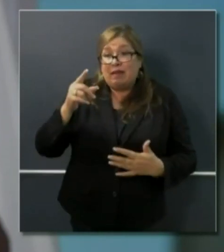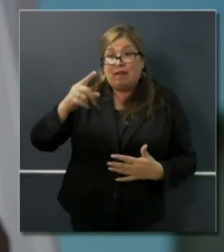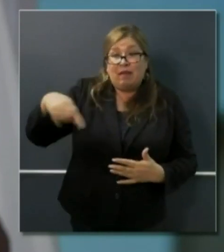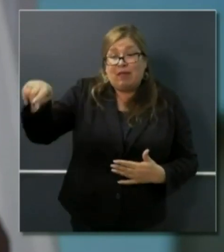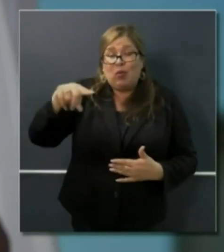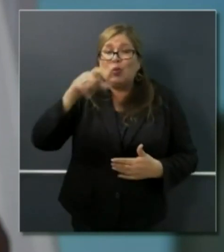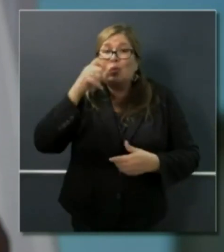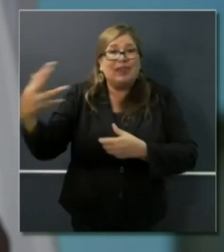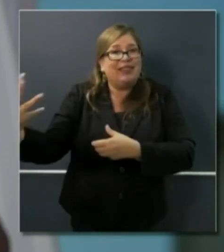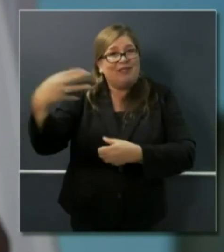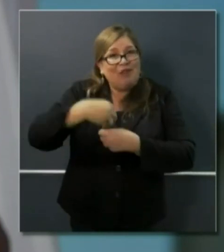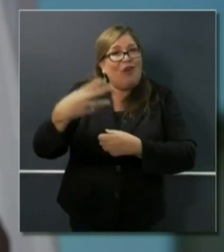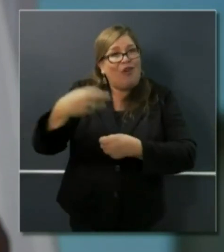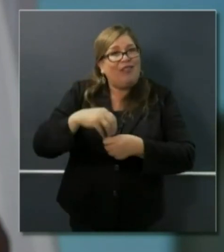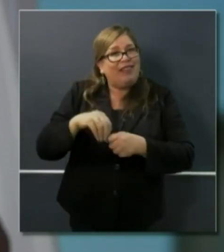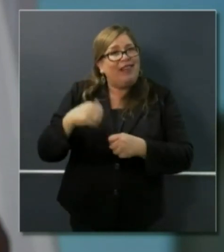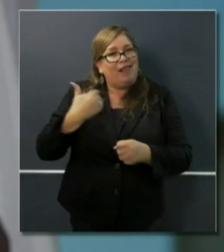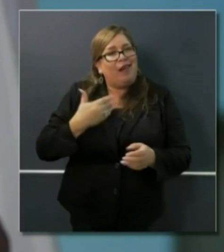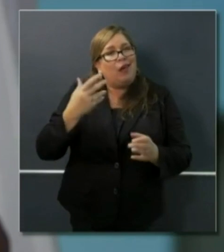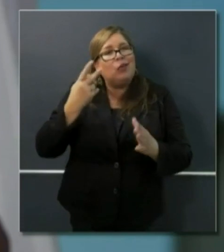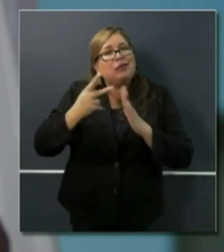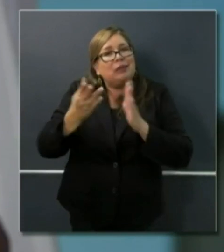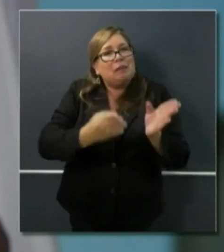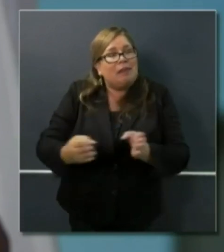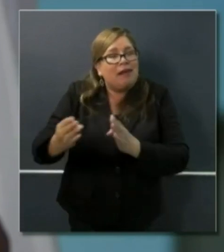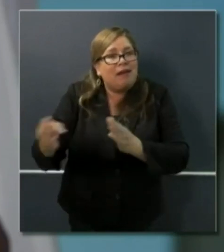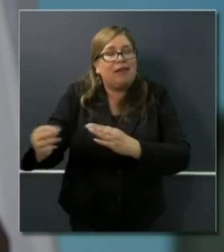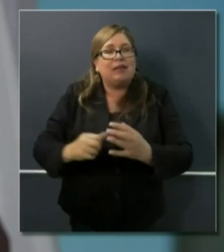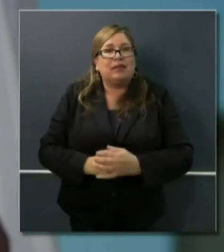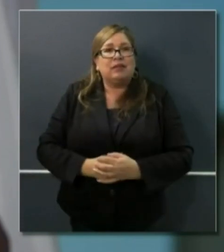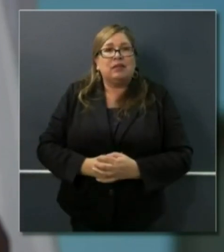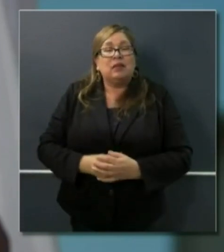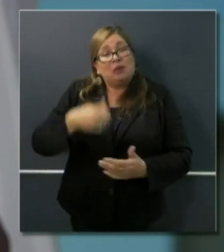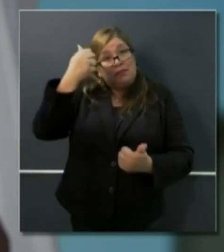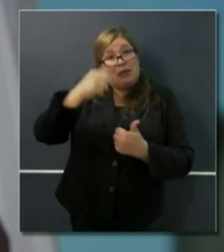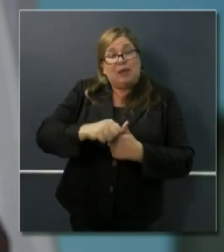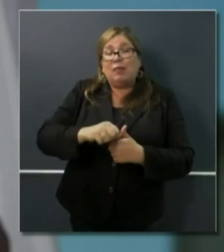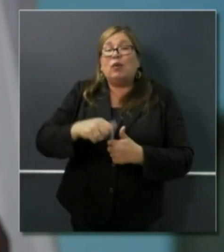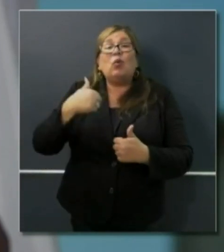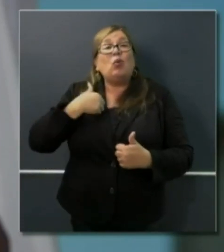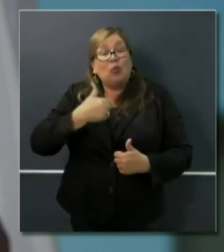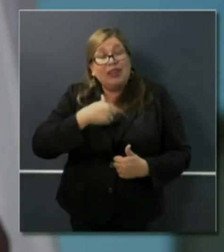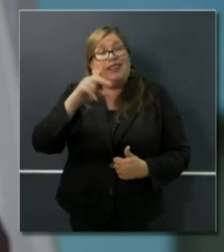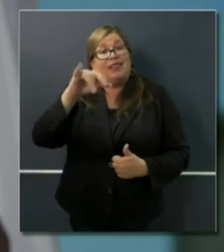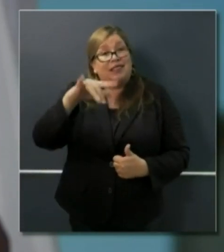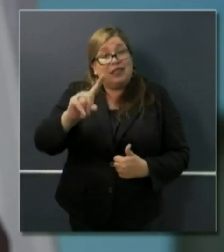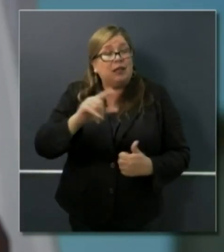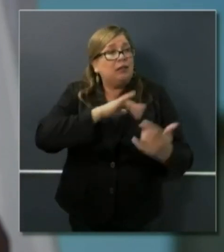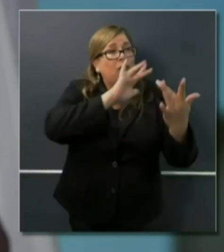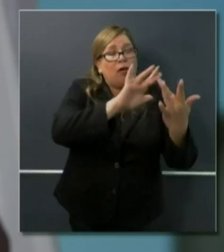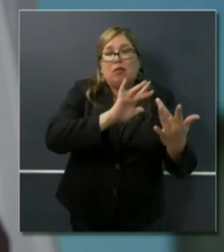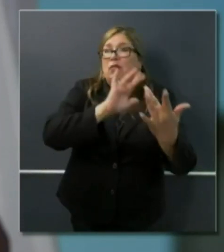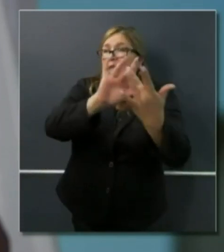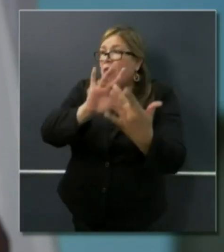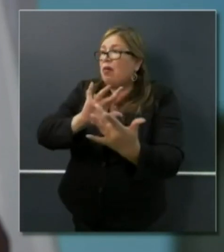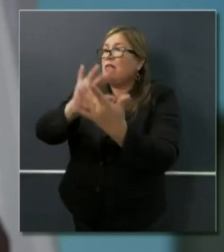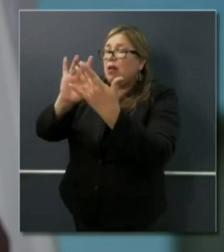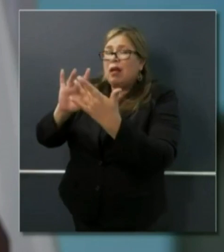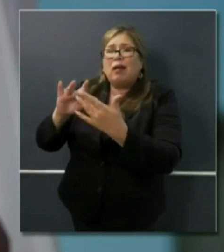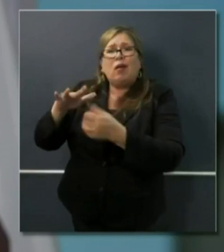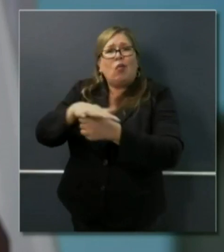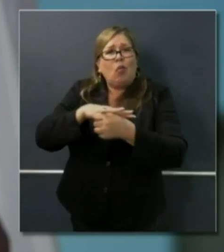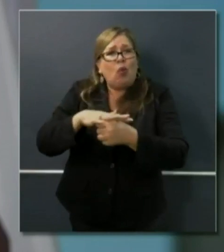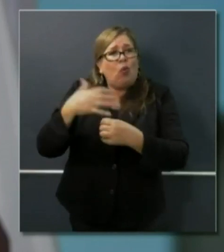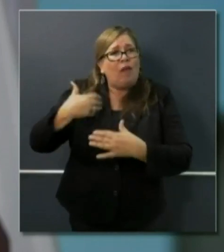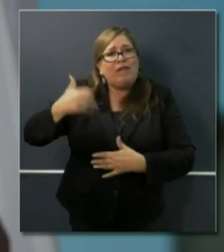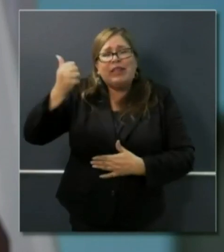mentioned yesterday, we were in calls and in constant communication with a lot of local officials in terms of developing